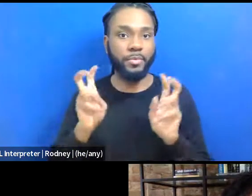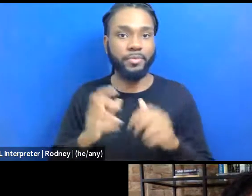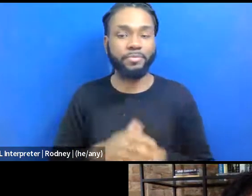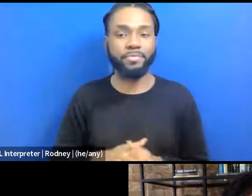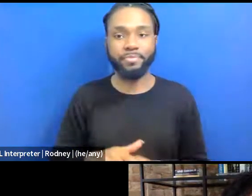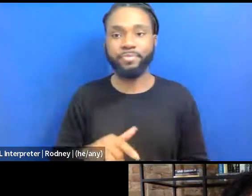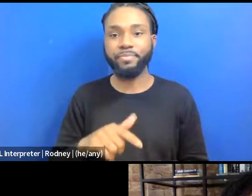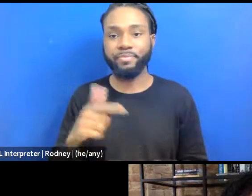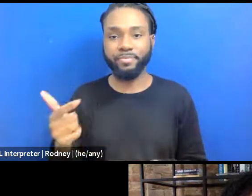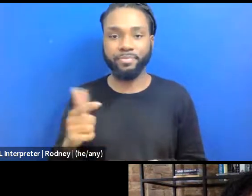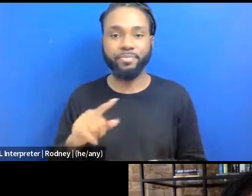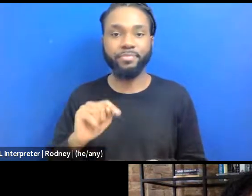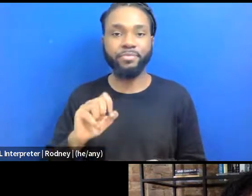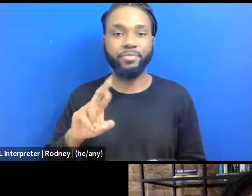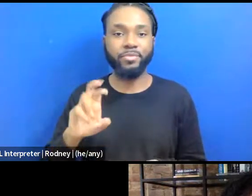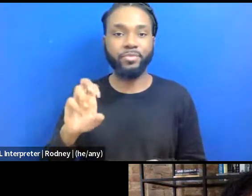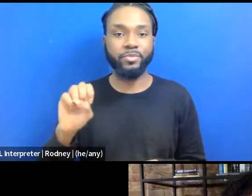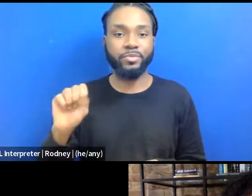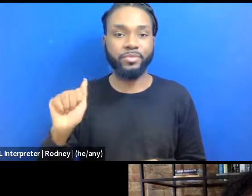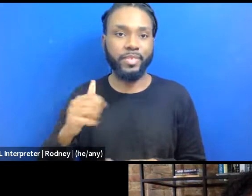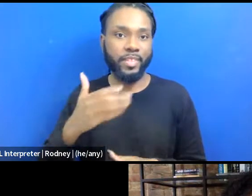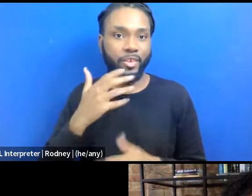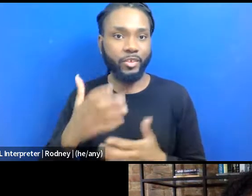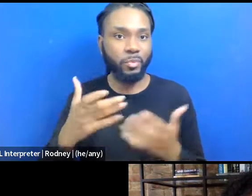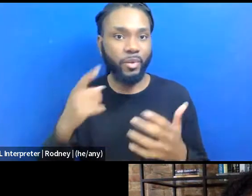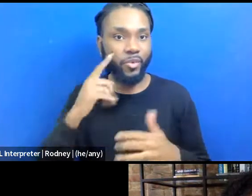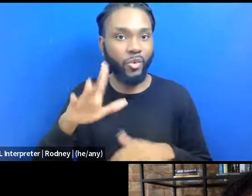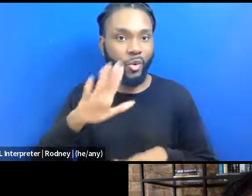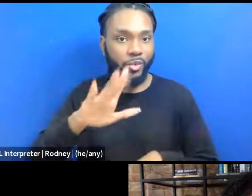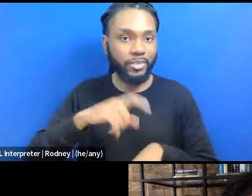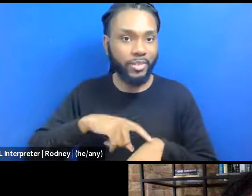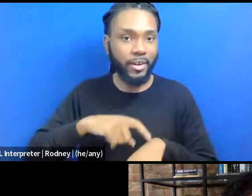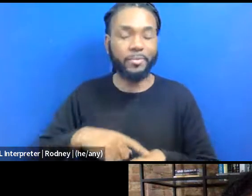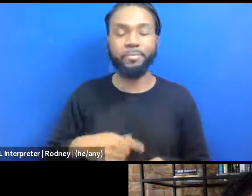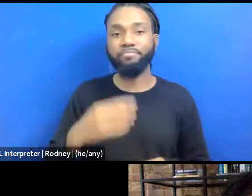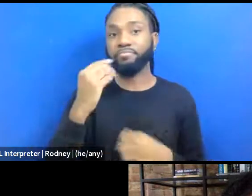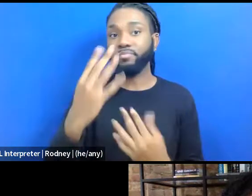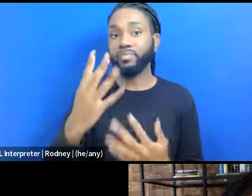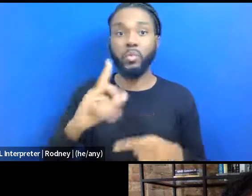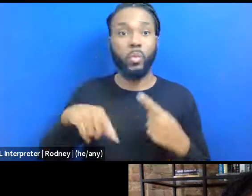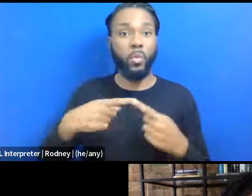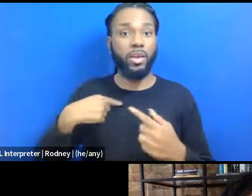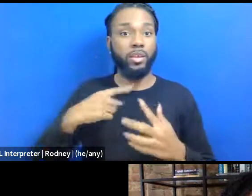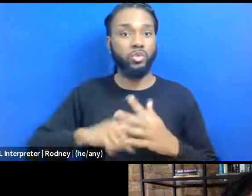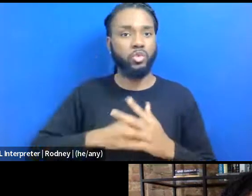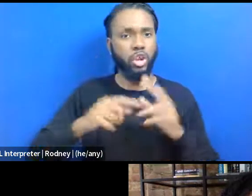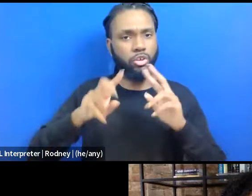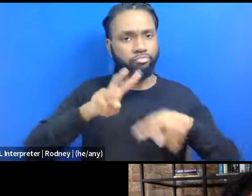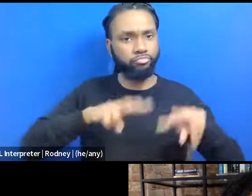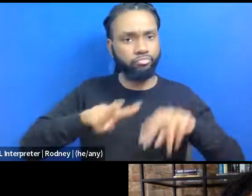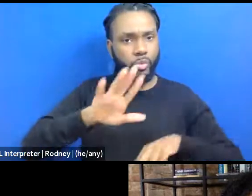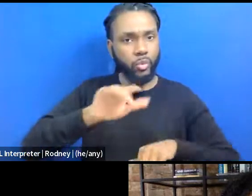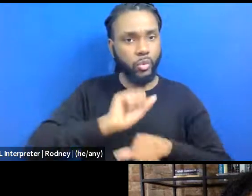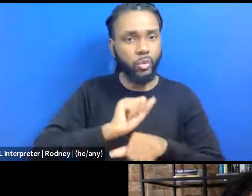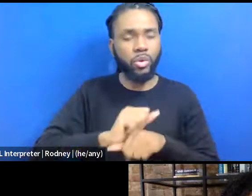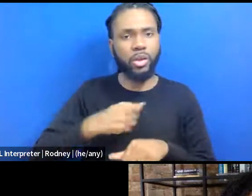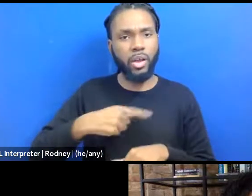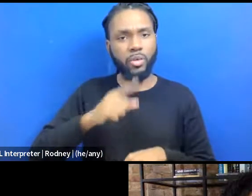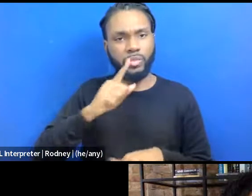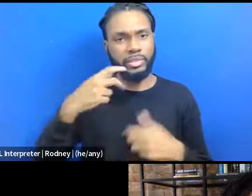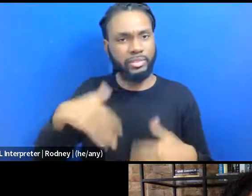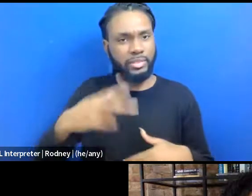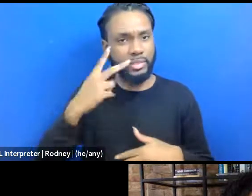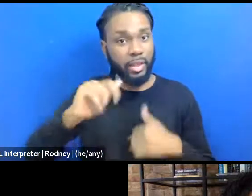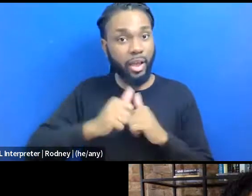thank you so much for taking the time. And I was going to say that when I started looking over the work that you're doing, I'm really seeing how art